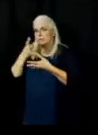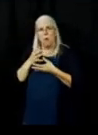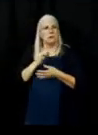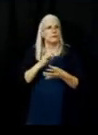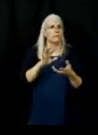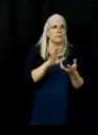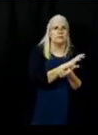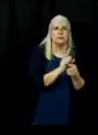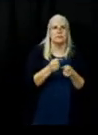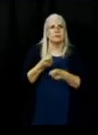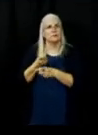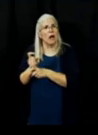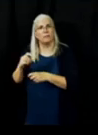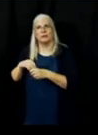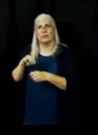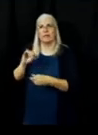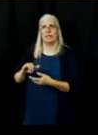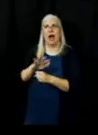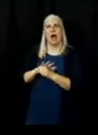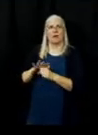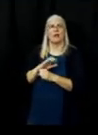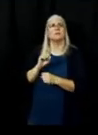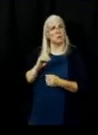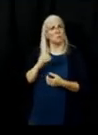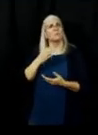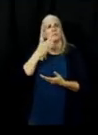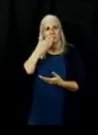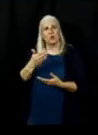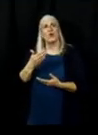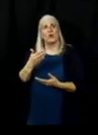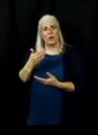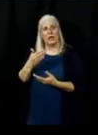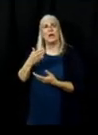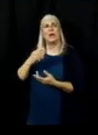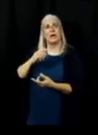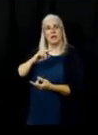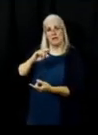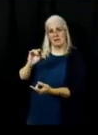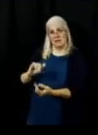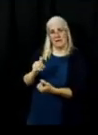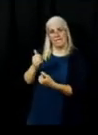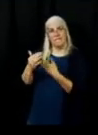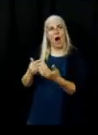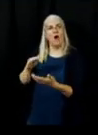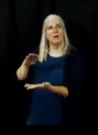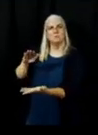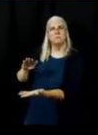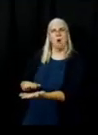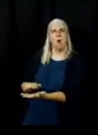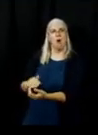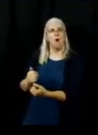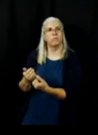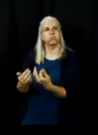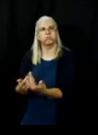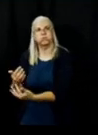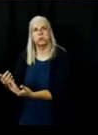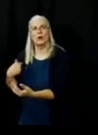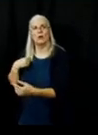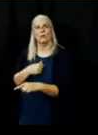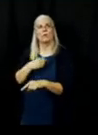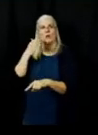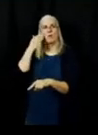that operation of low intensity fire in that area as of right now everything that we know and all the feedback we've gotten